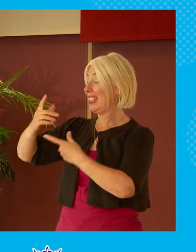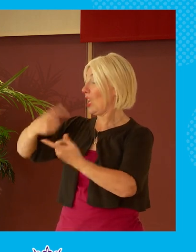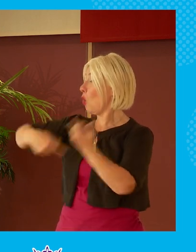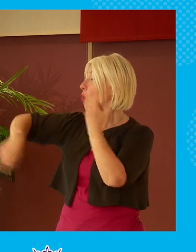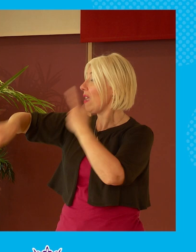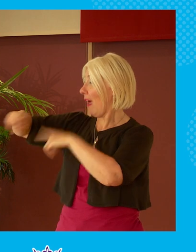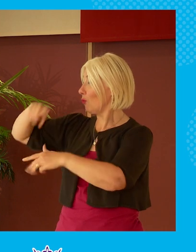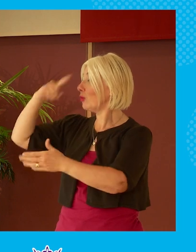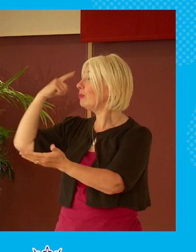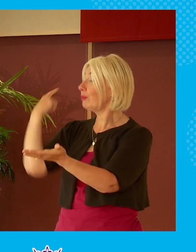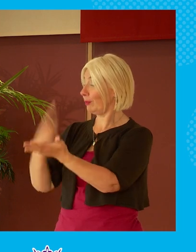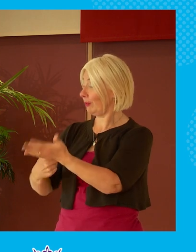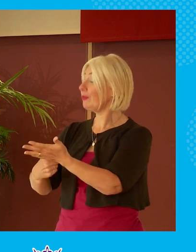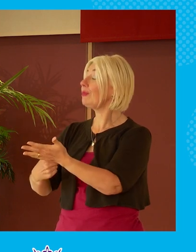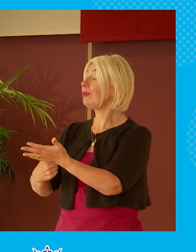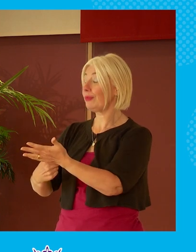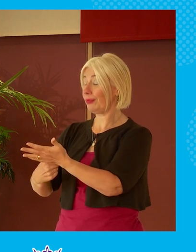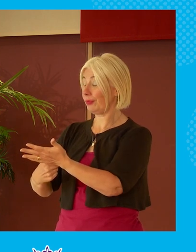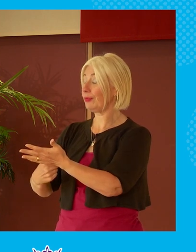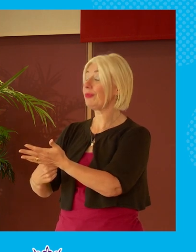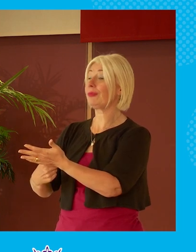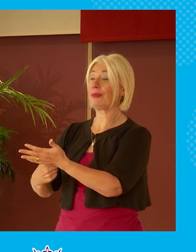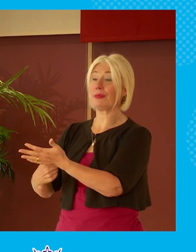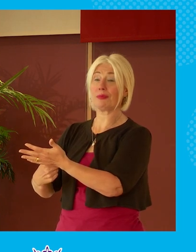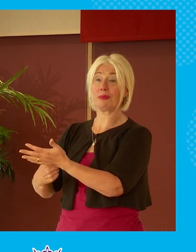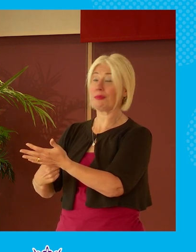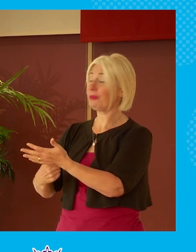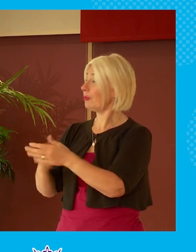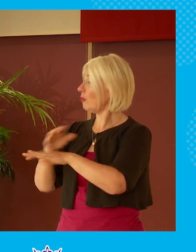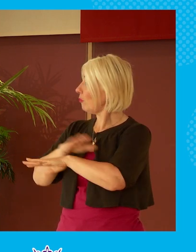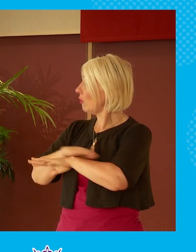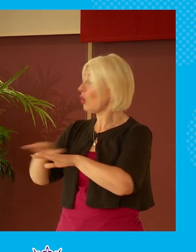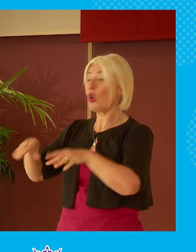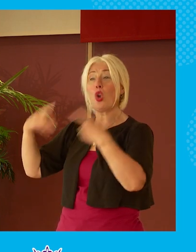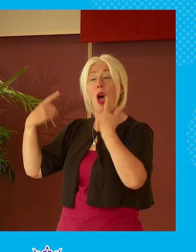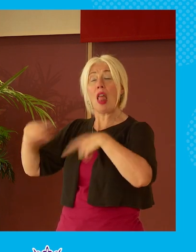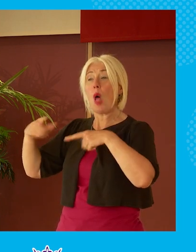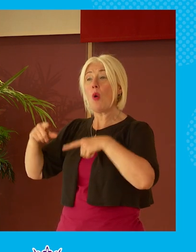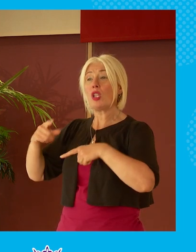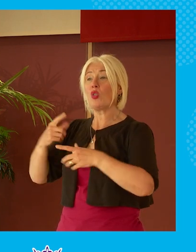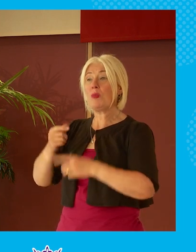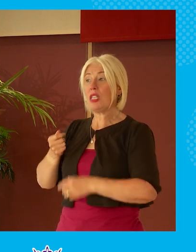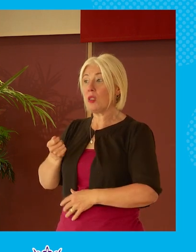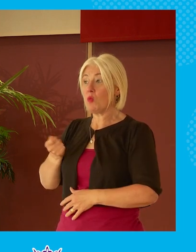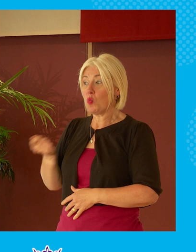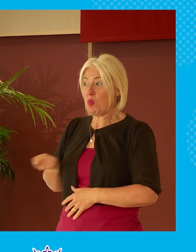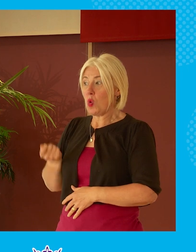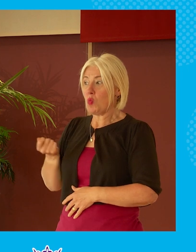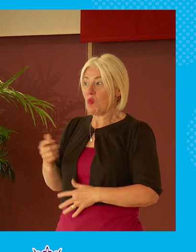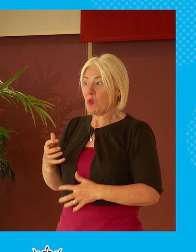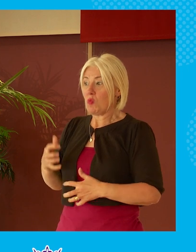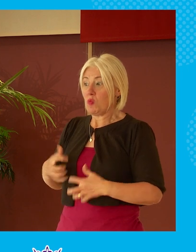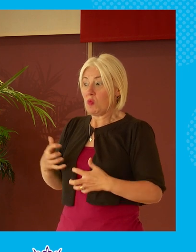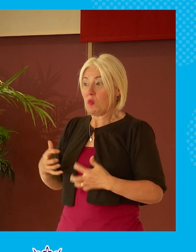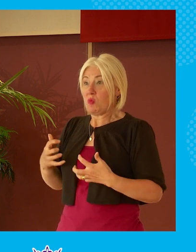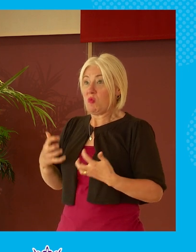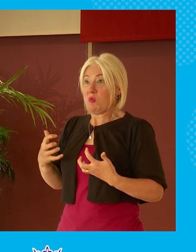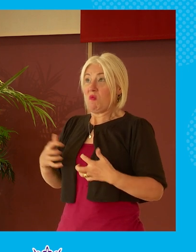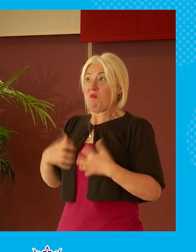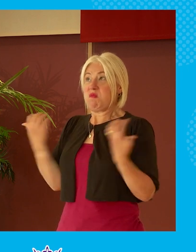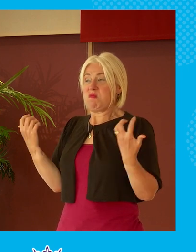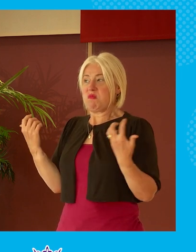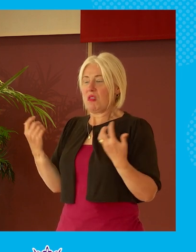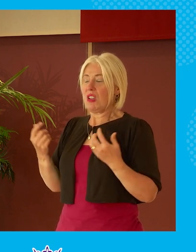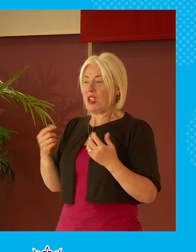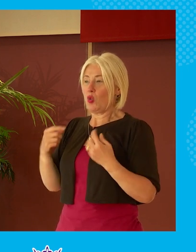uh to not uh allow ourselves to be wound up by this to not be the the slave of our passions in this way